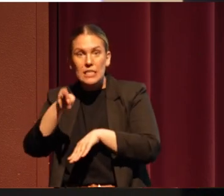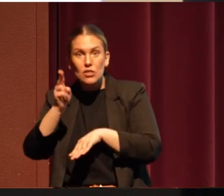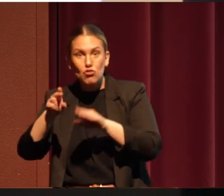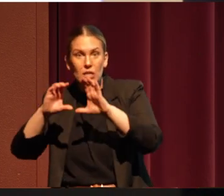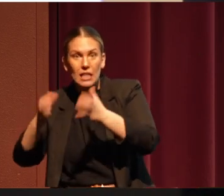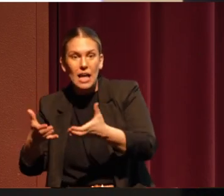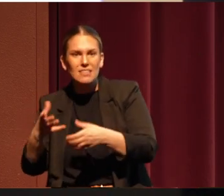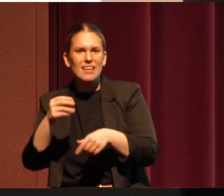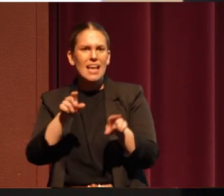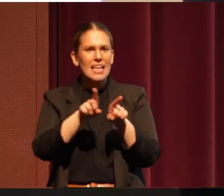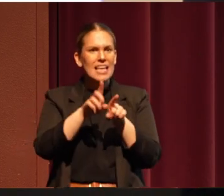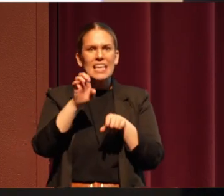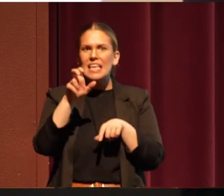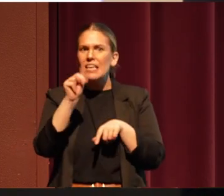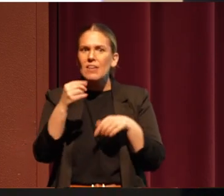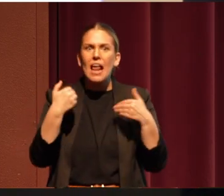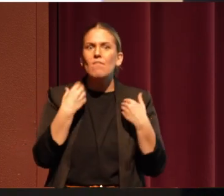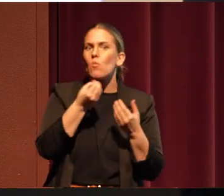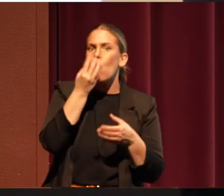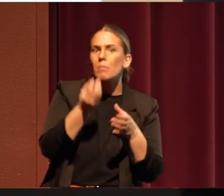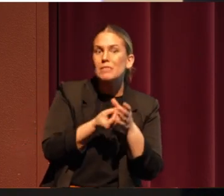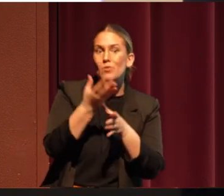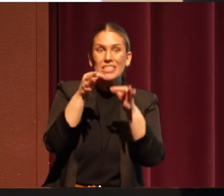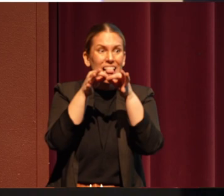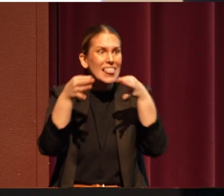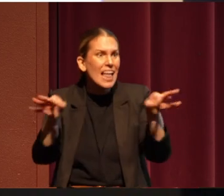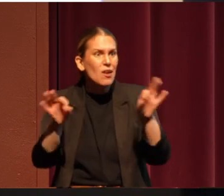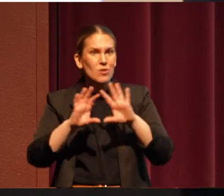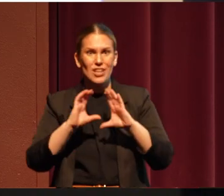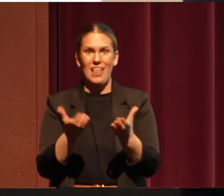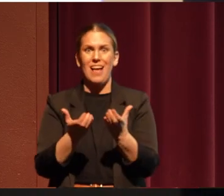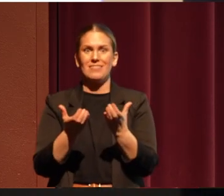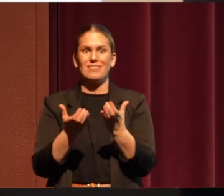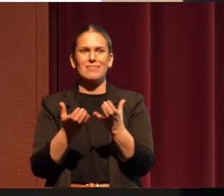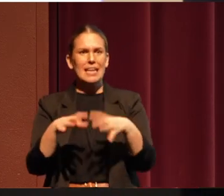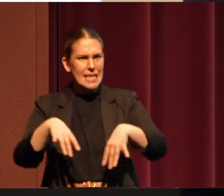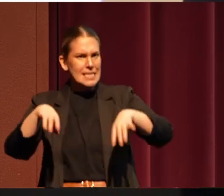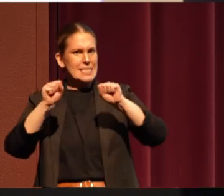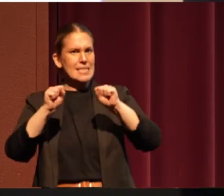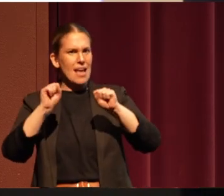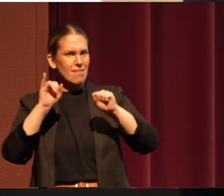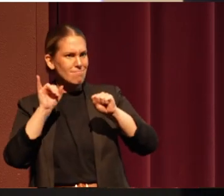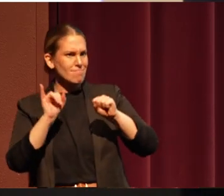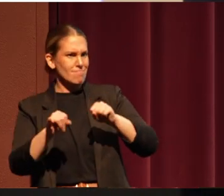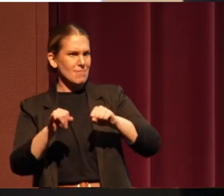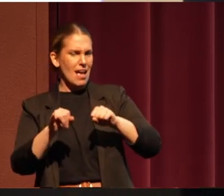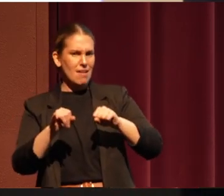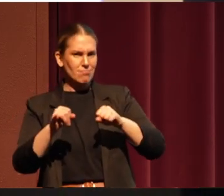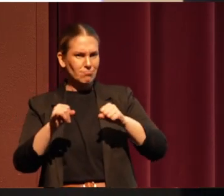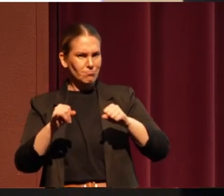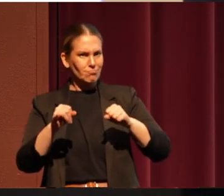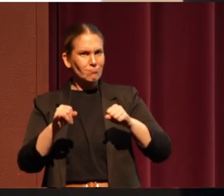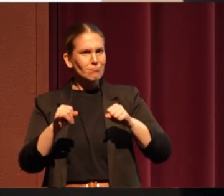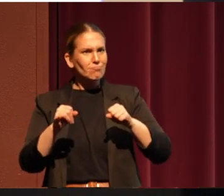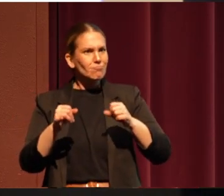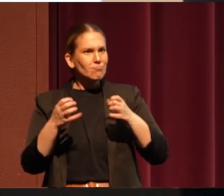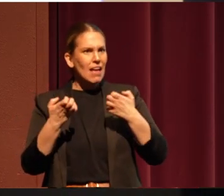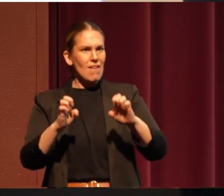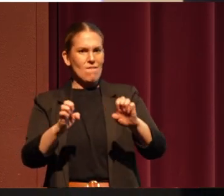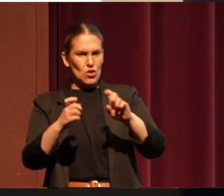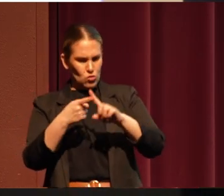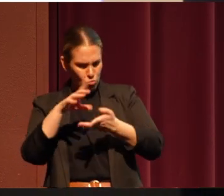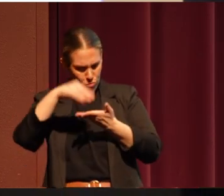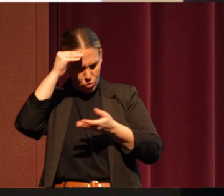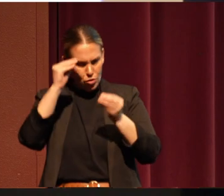Warm Springs language classes. And so take the initiative to educate yourself and learn more, just like you did by showing up here